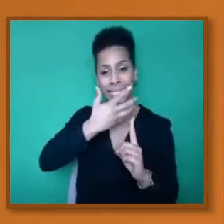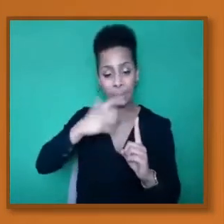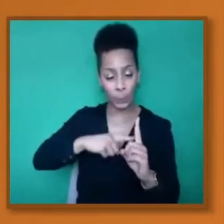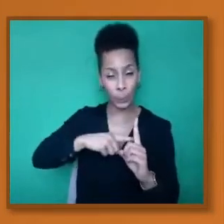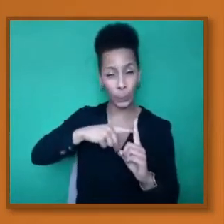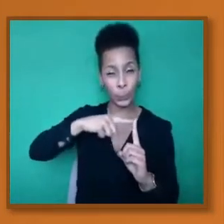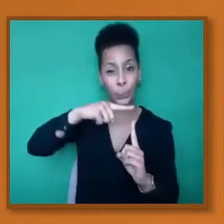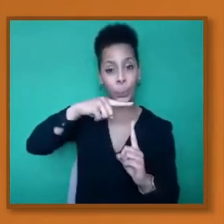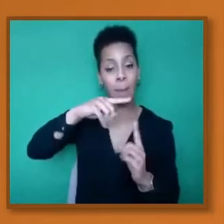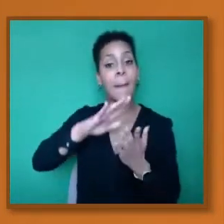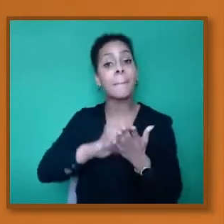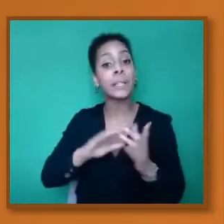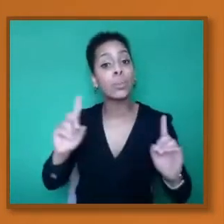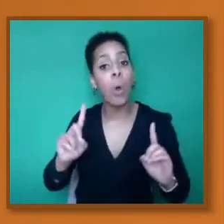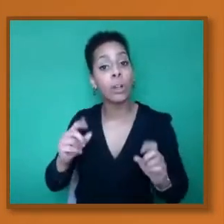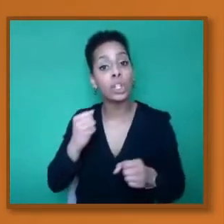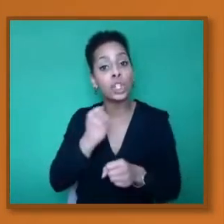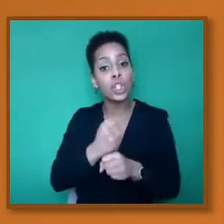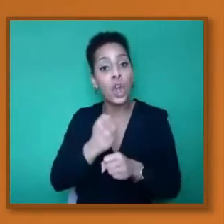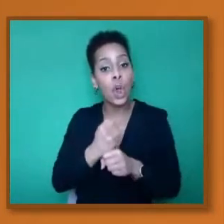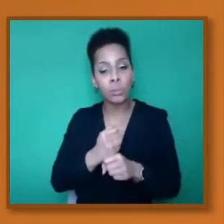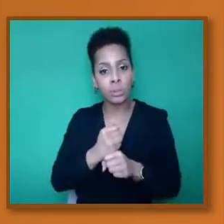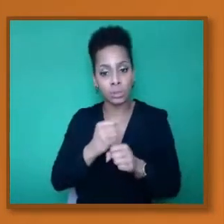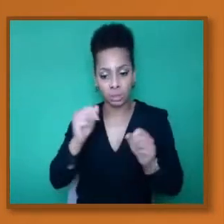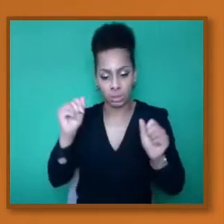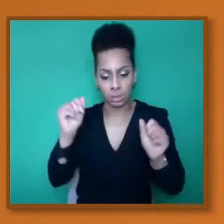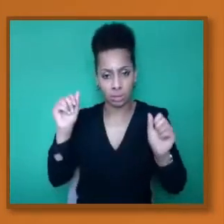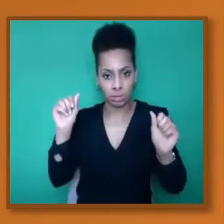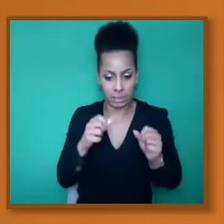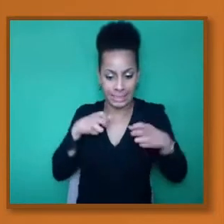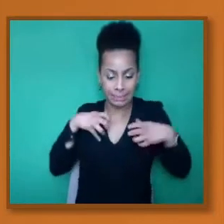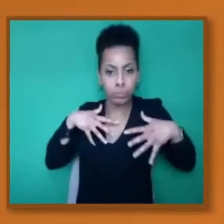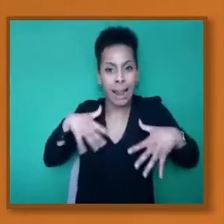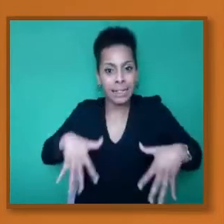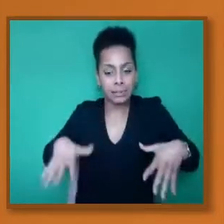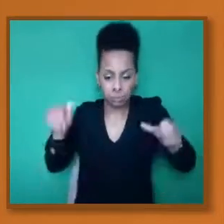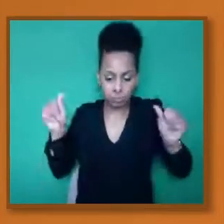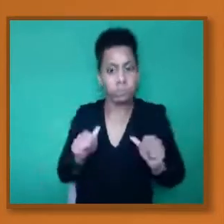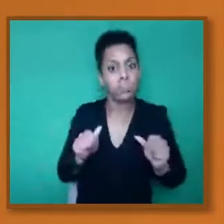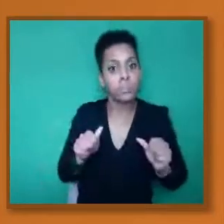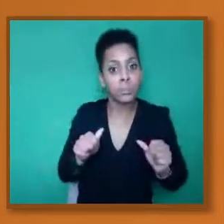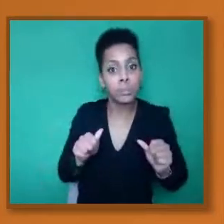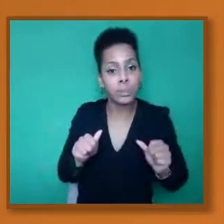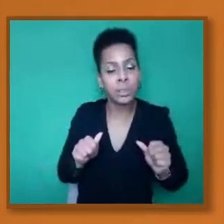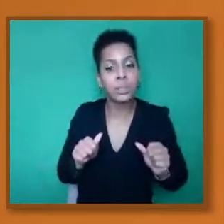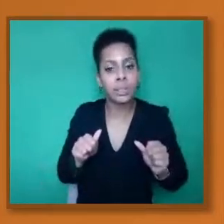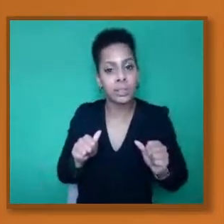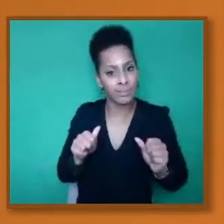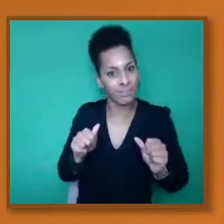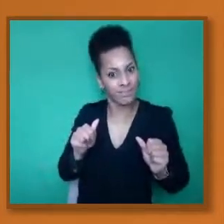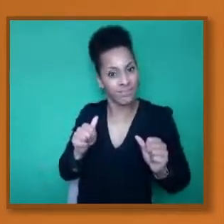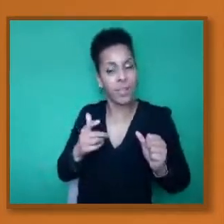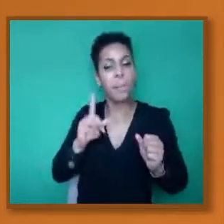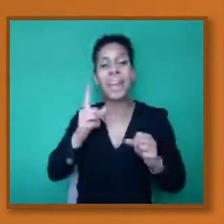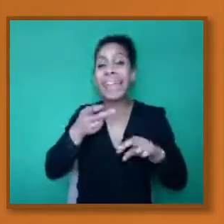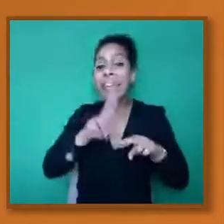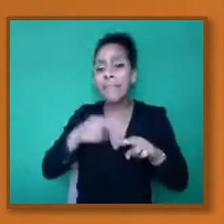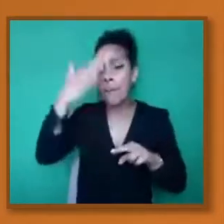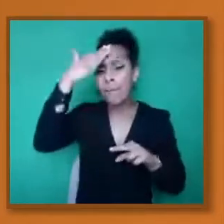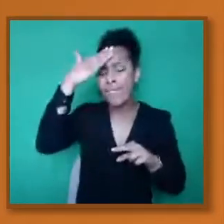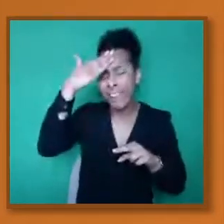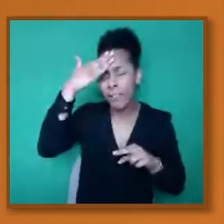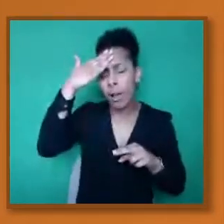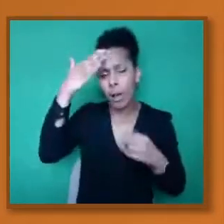of germs. Clearly, obviously, if the fever persists, that could be problematic. But the initial